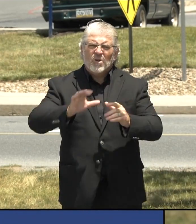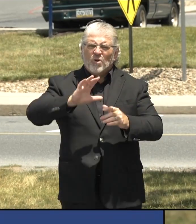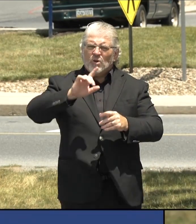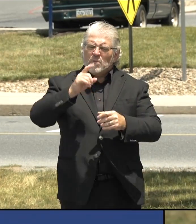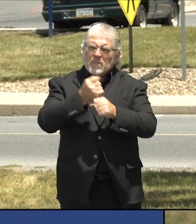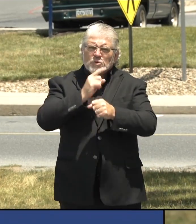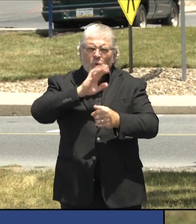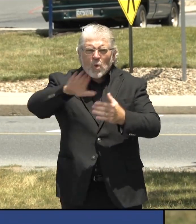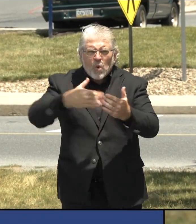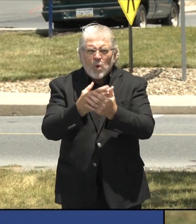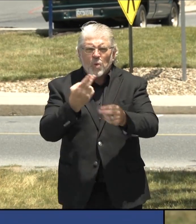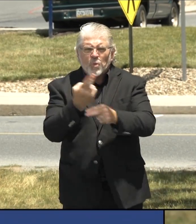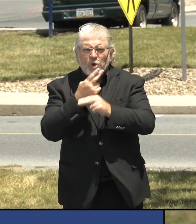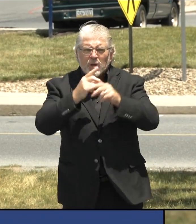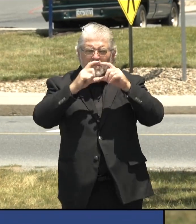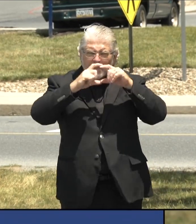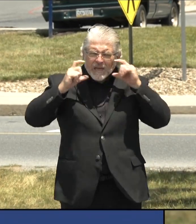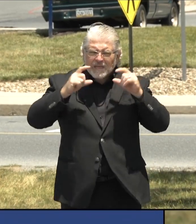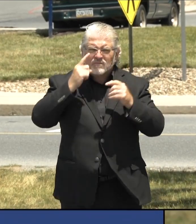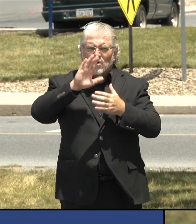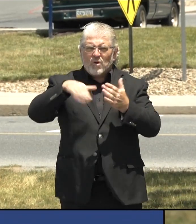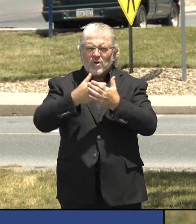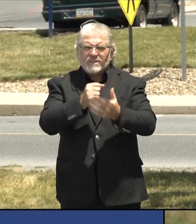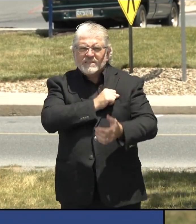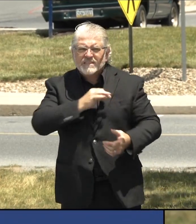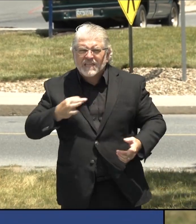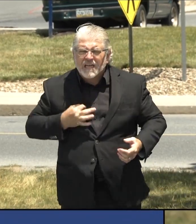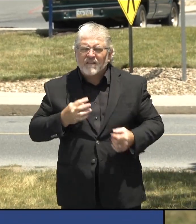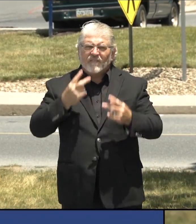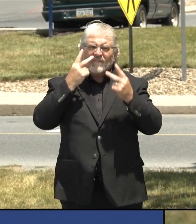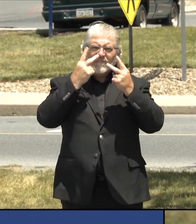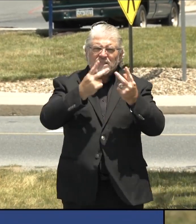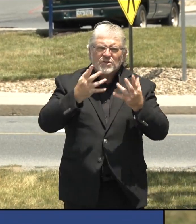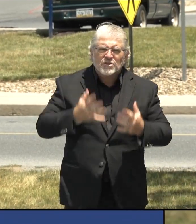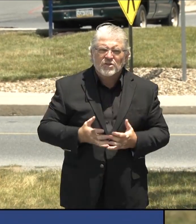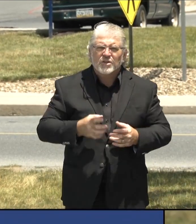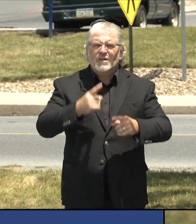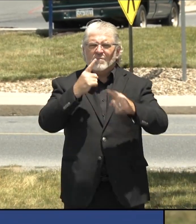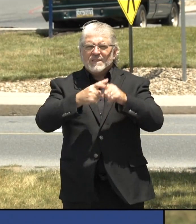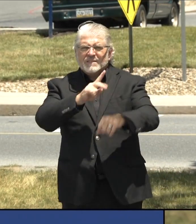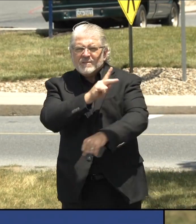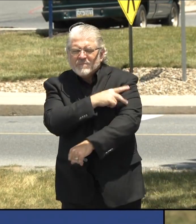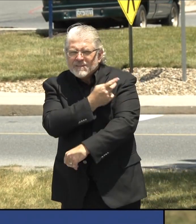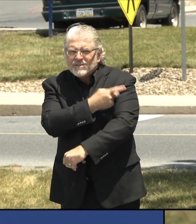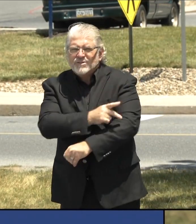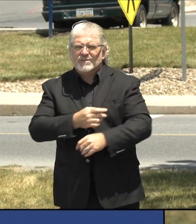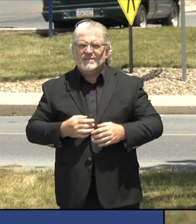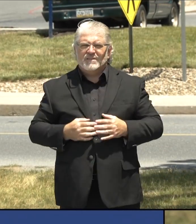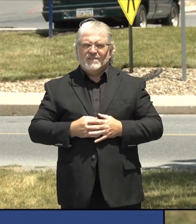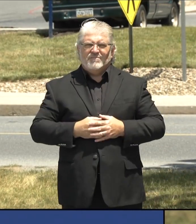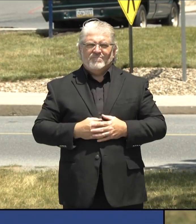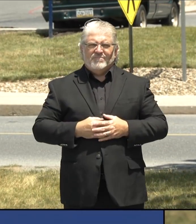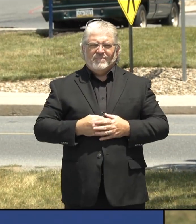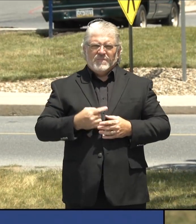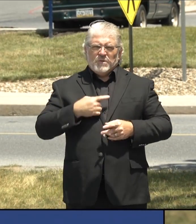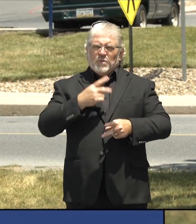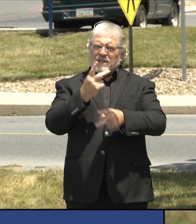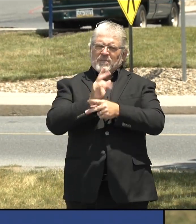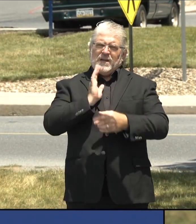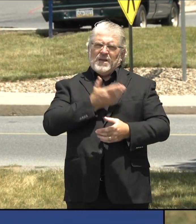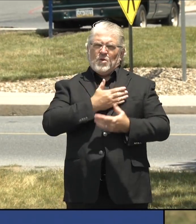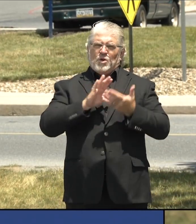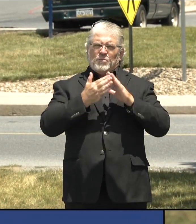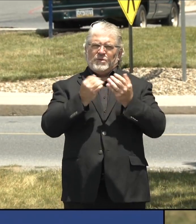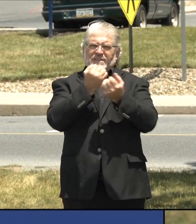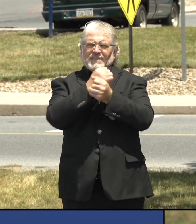staff, visitors, as well as our patients, and we're keeping our community safe for your health